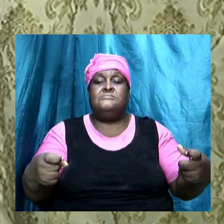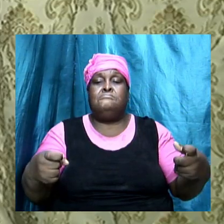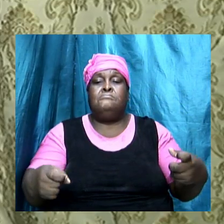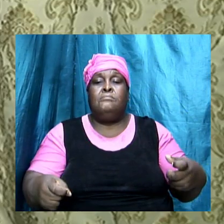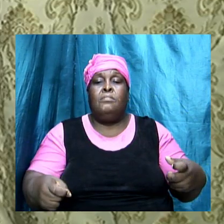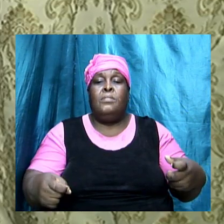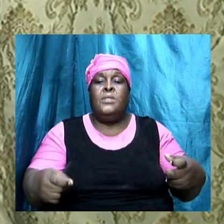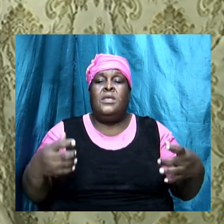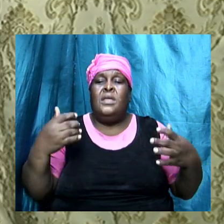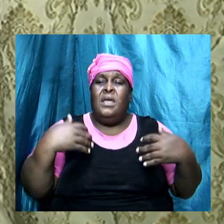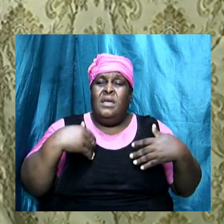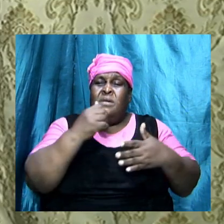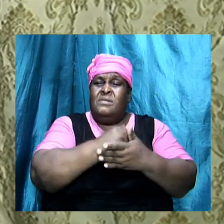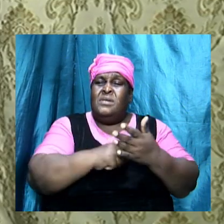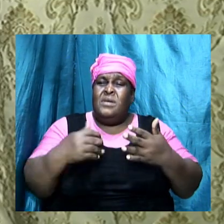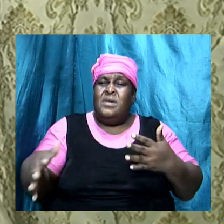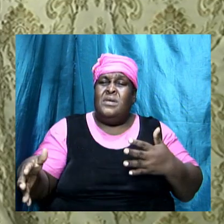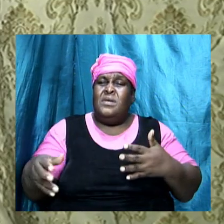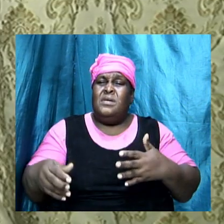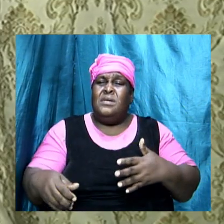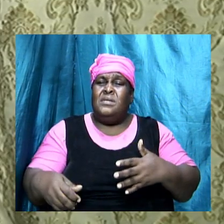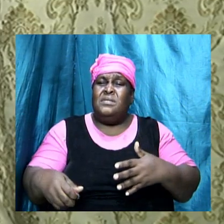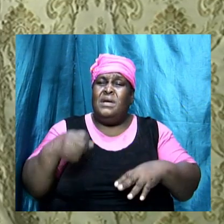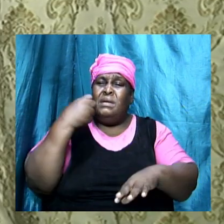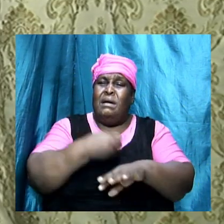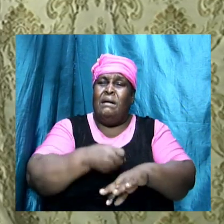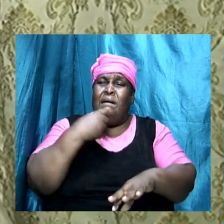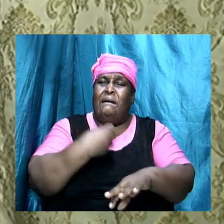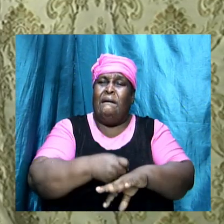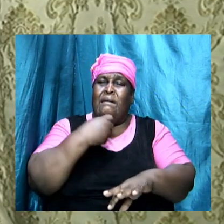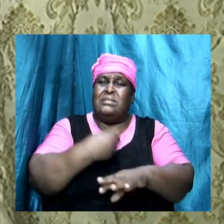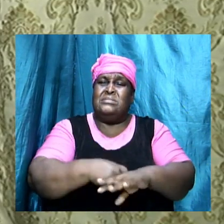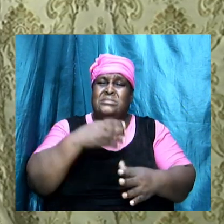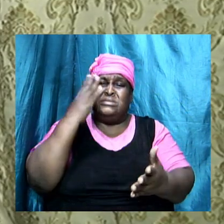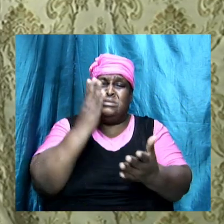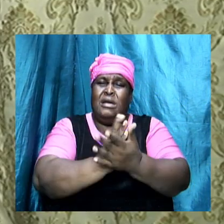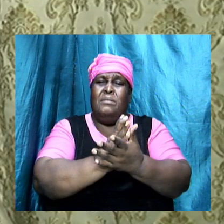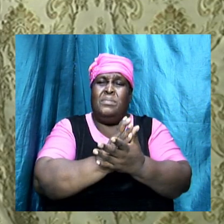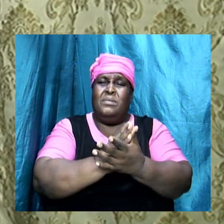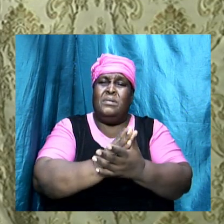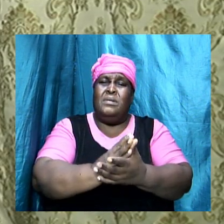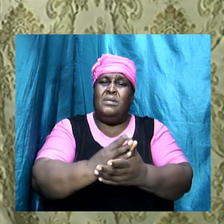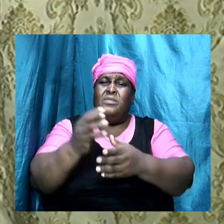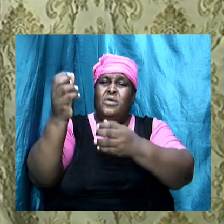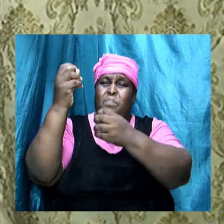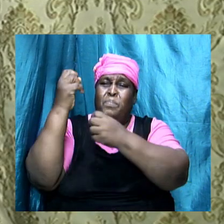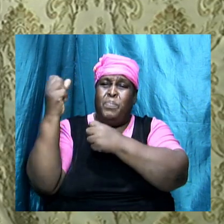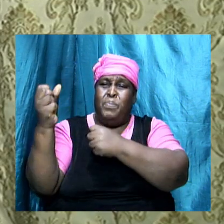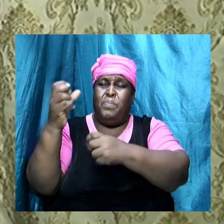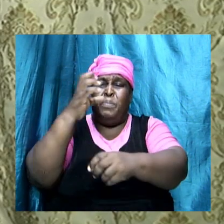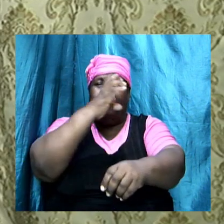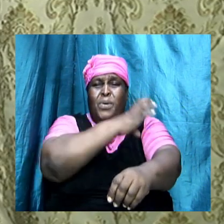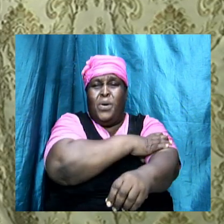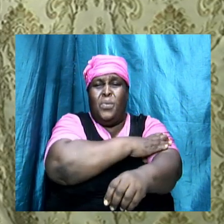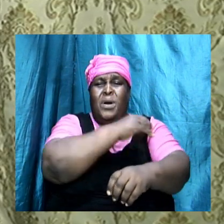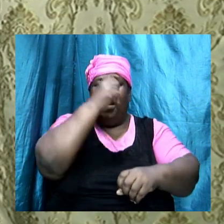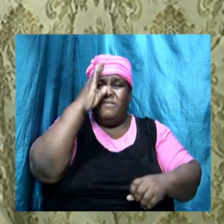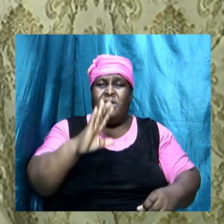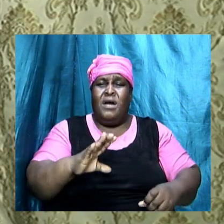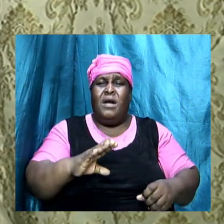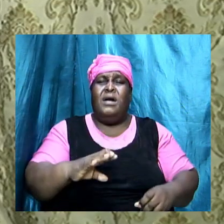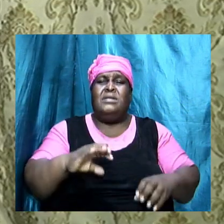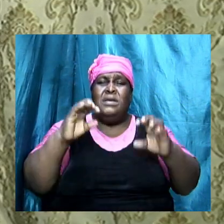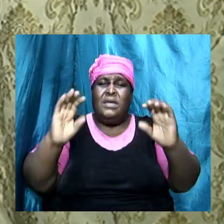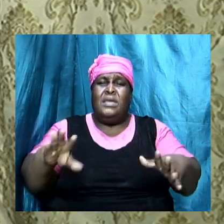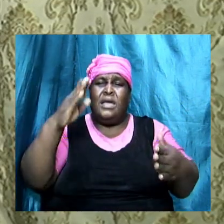and you have something that is hard to break I want to tell you that the power of God can break it and I feel late to